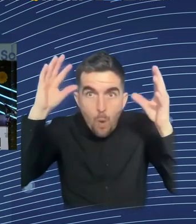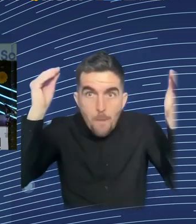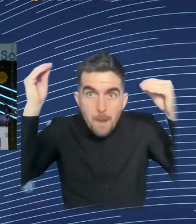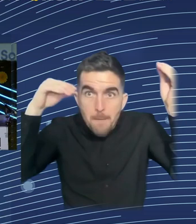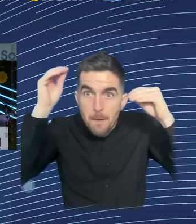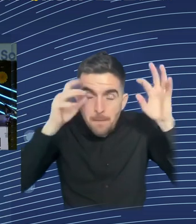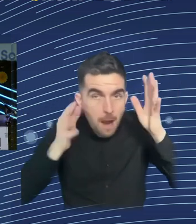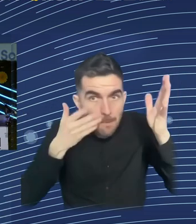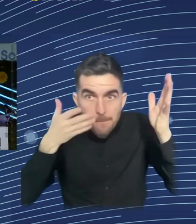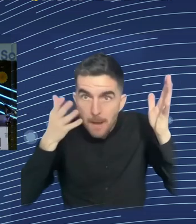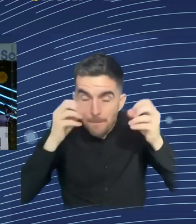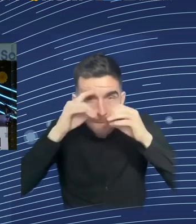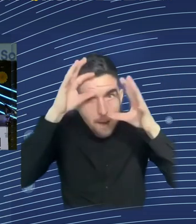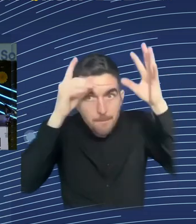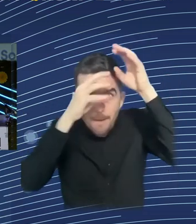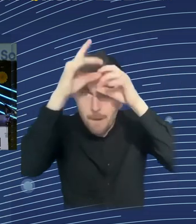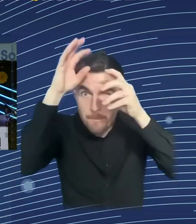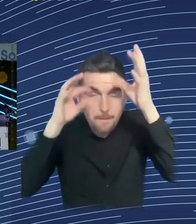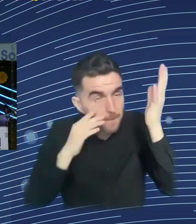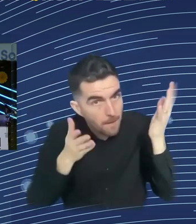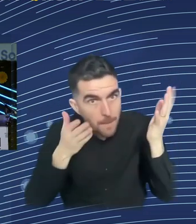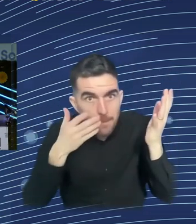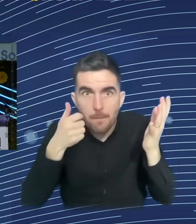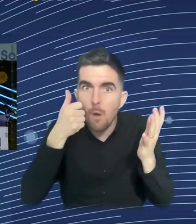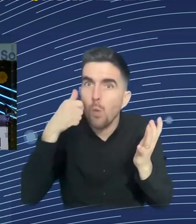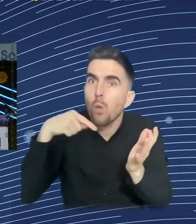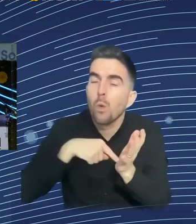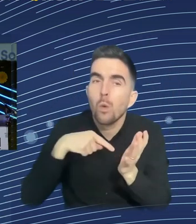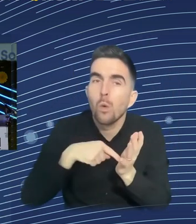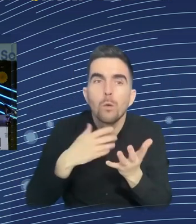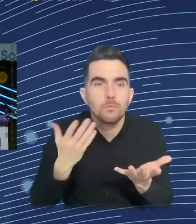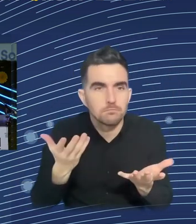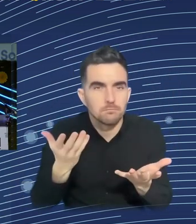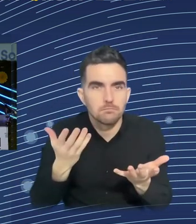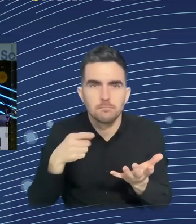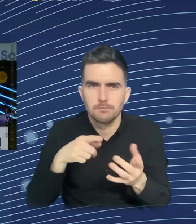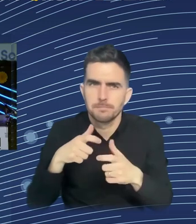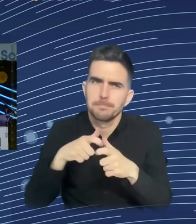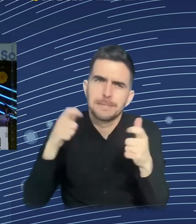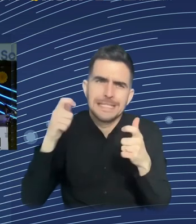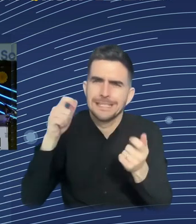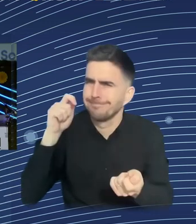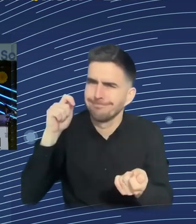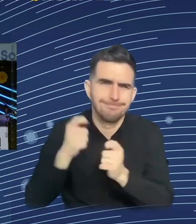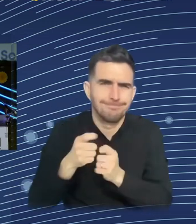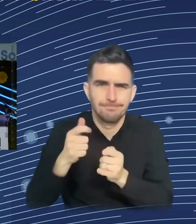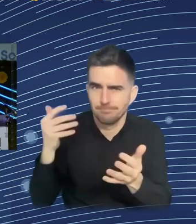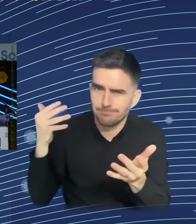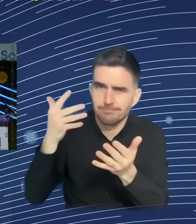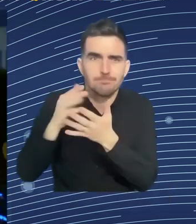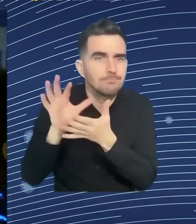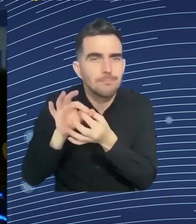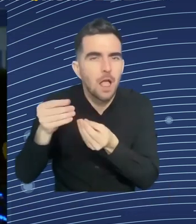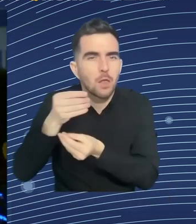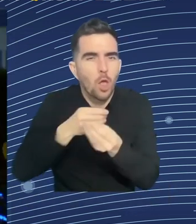He said that 100 years from the time he was writing, 2030, there would be no work